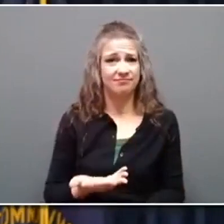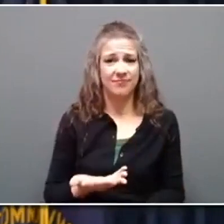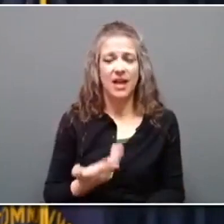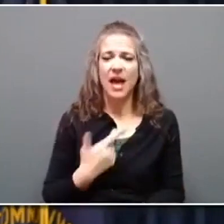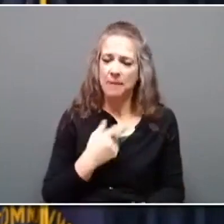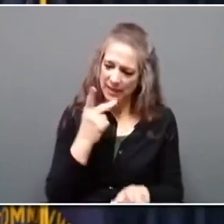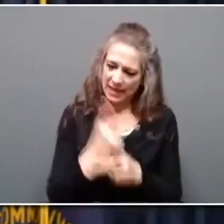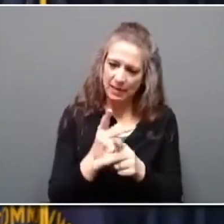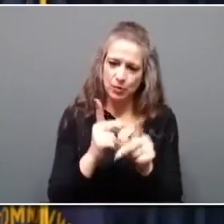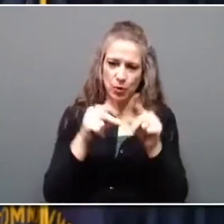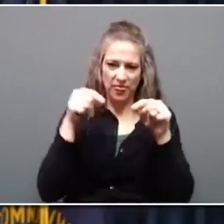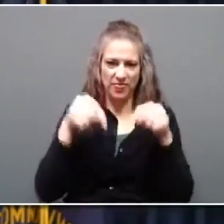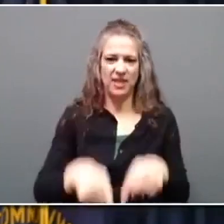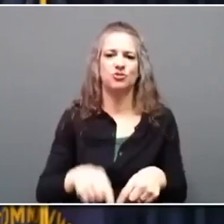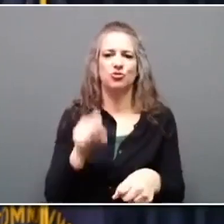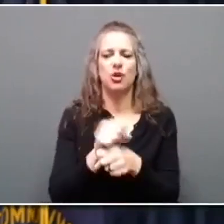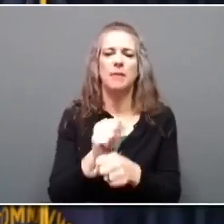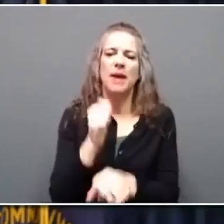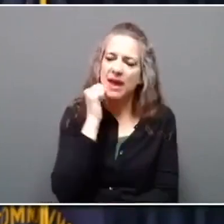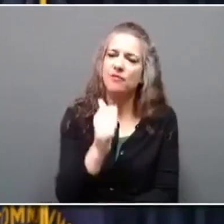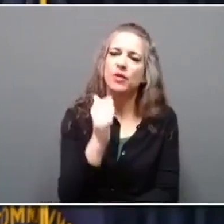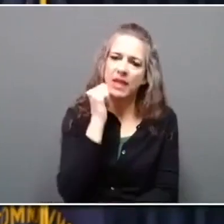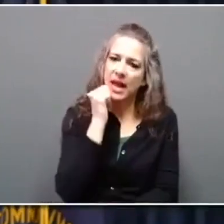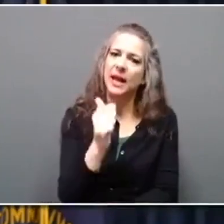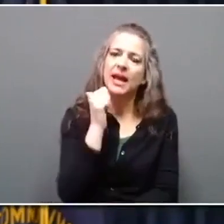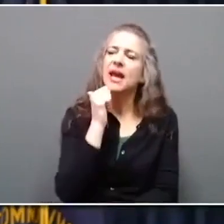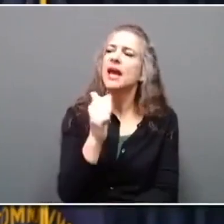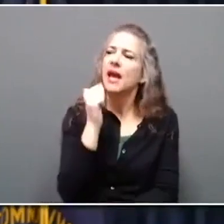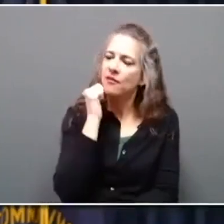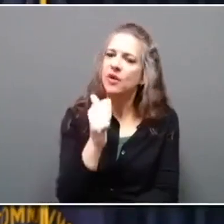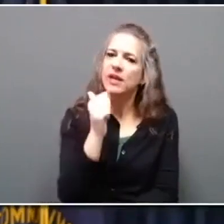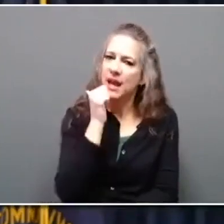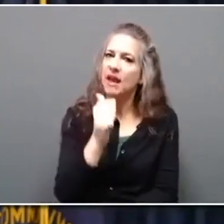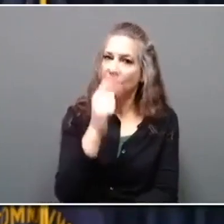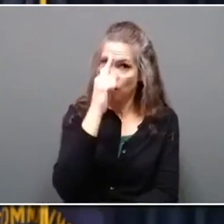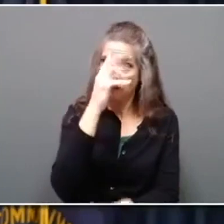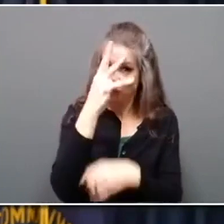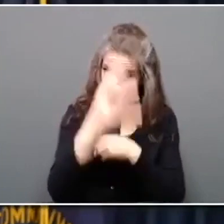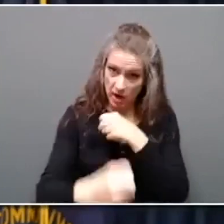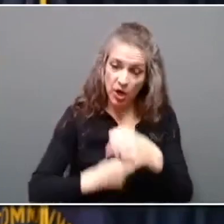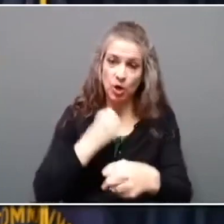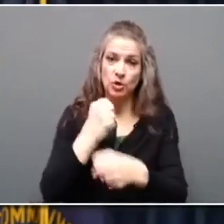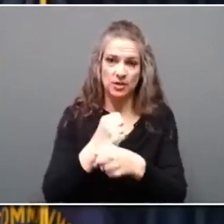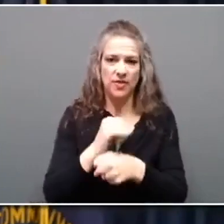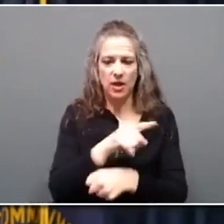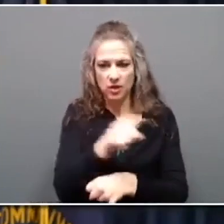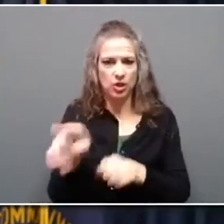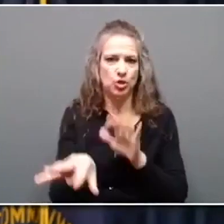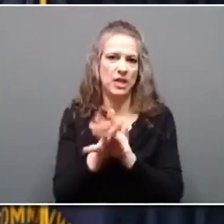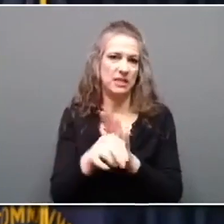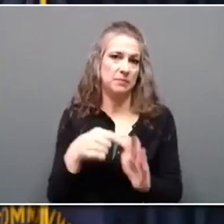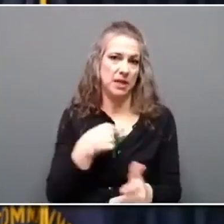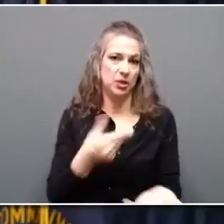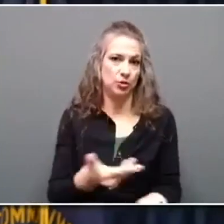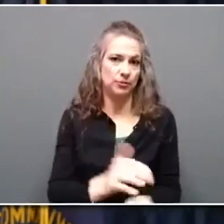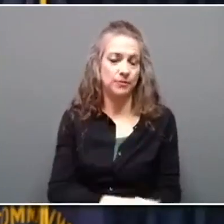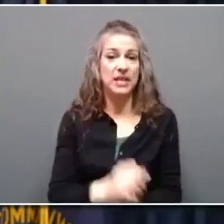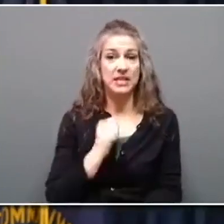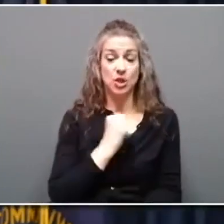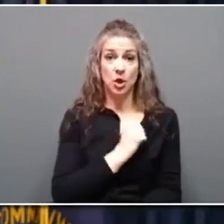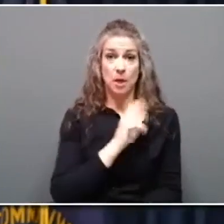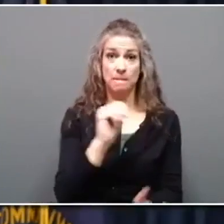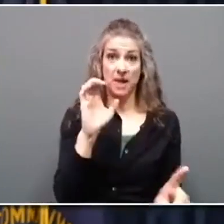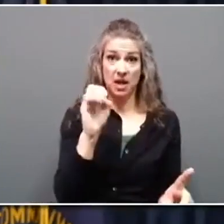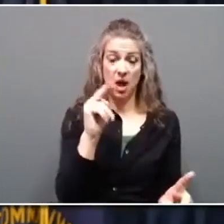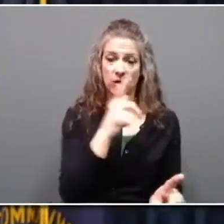this job every day, every day for this four-year term that I was elected to. Senator McConnell announced that he is